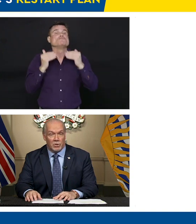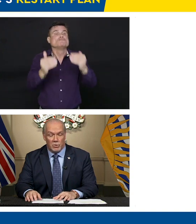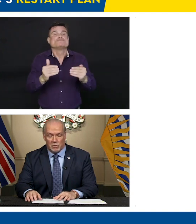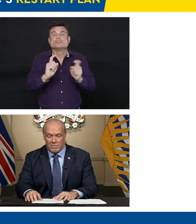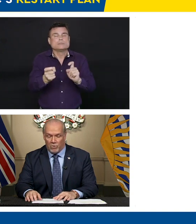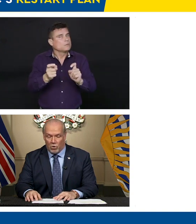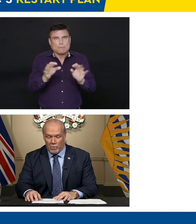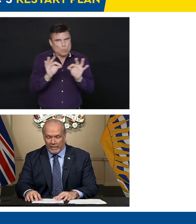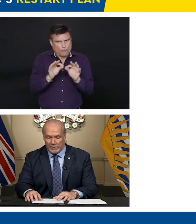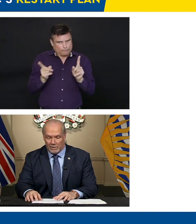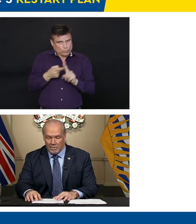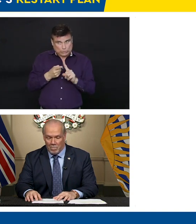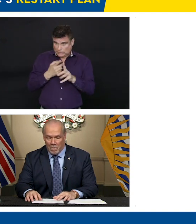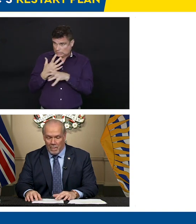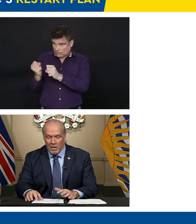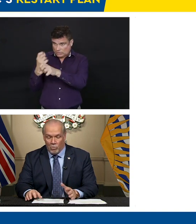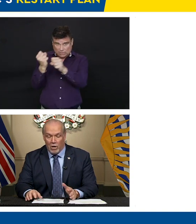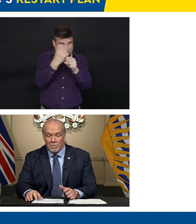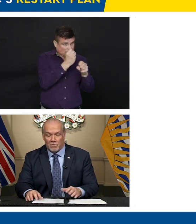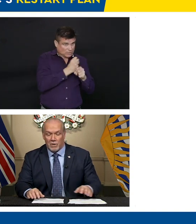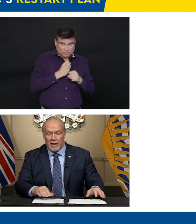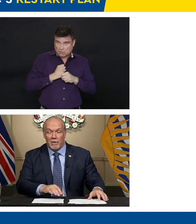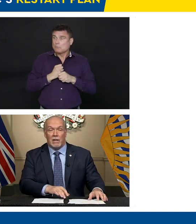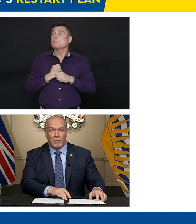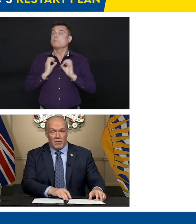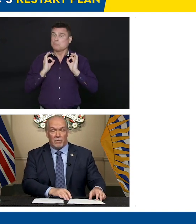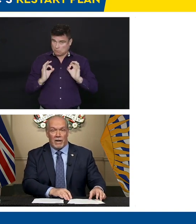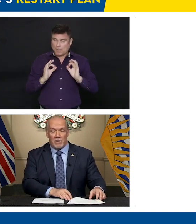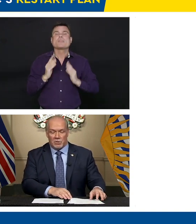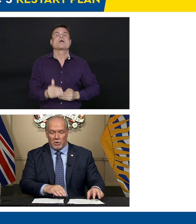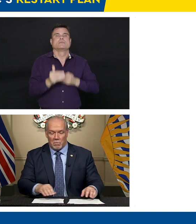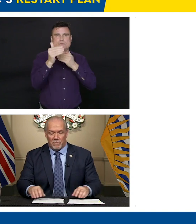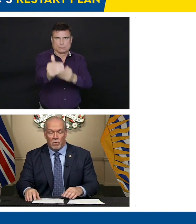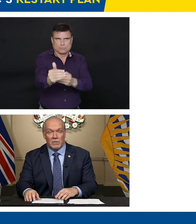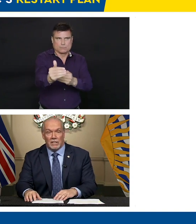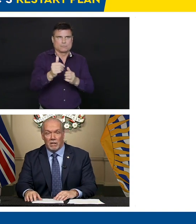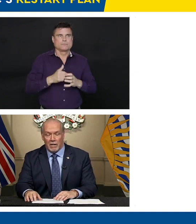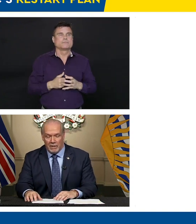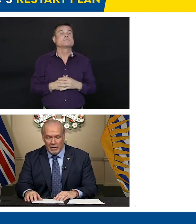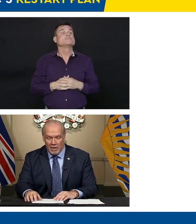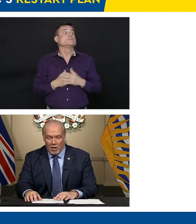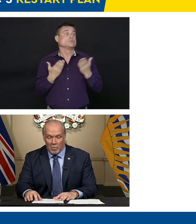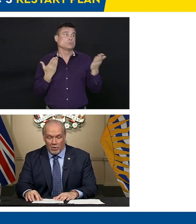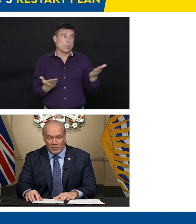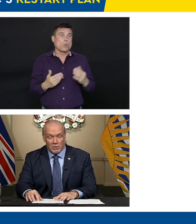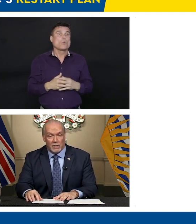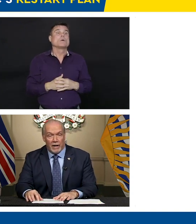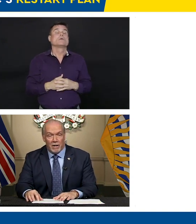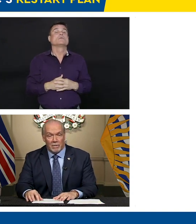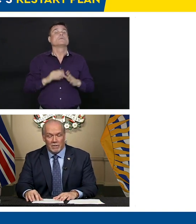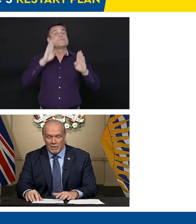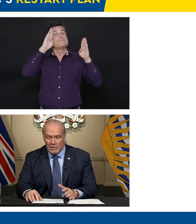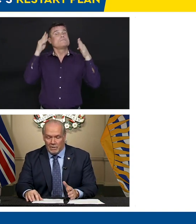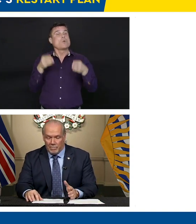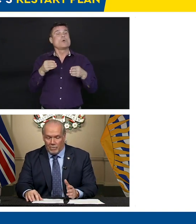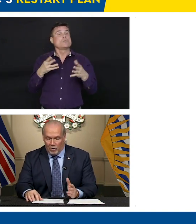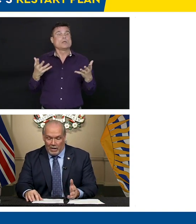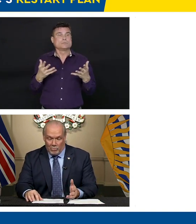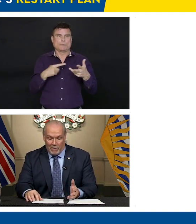intervals of two to four weeks. One of the three areas that we're going to be focusing on are personal care.